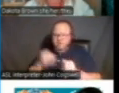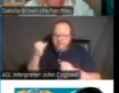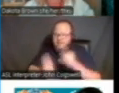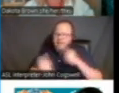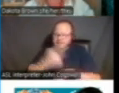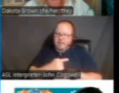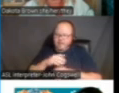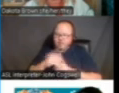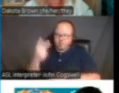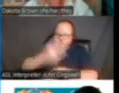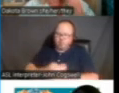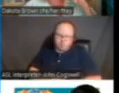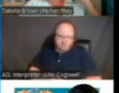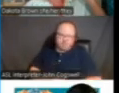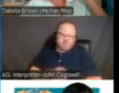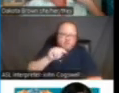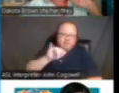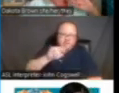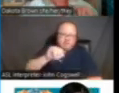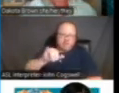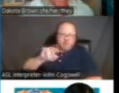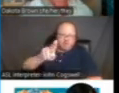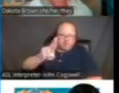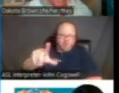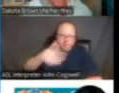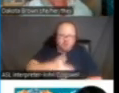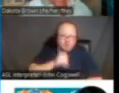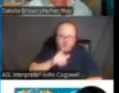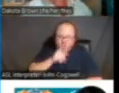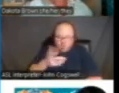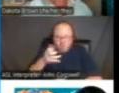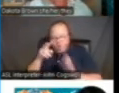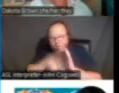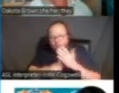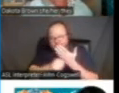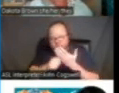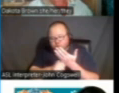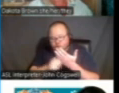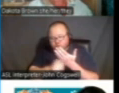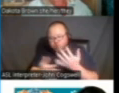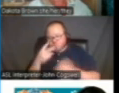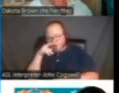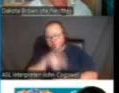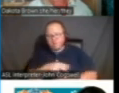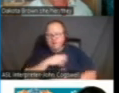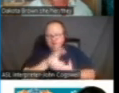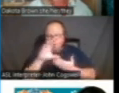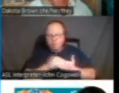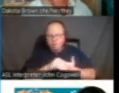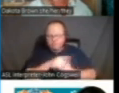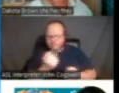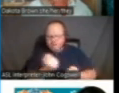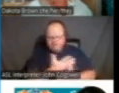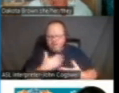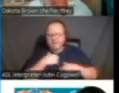The tiny URL is there. And then if you are not sure and you just want to take a look at the brochure, then, you know, the curriculum, I've got that in the